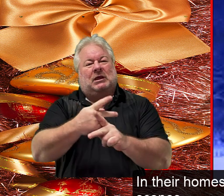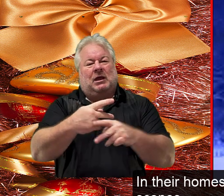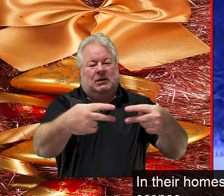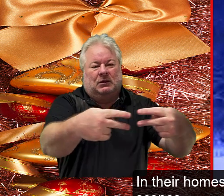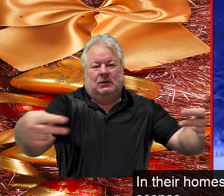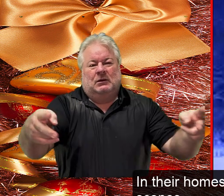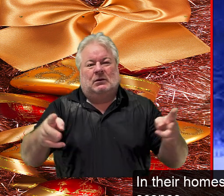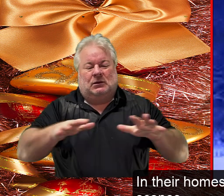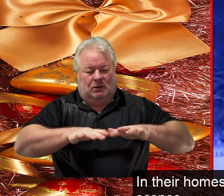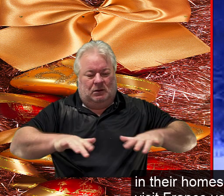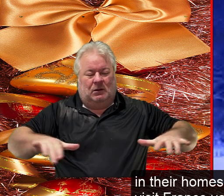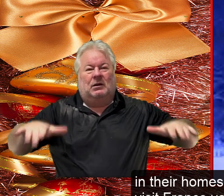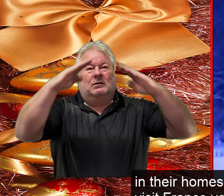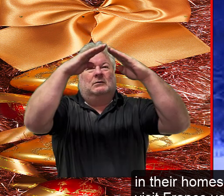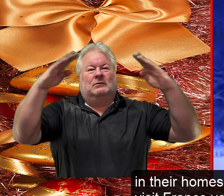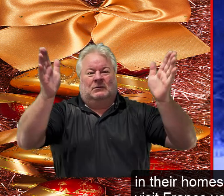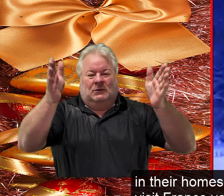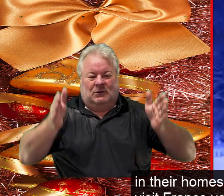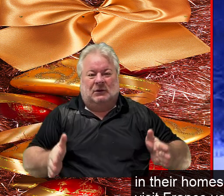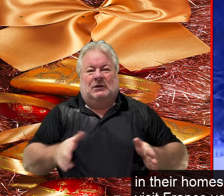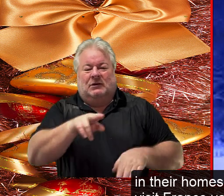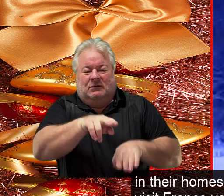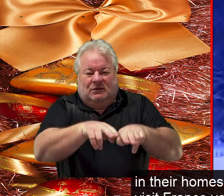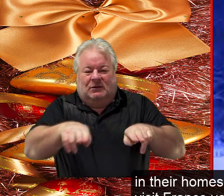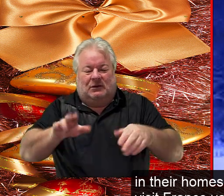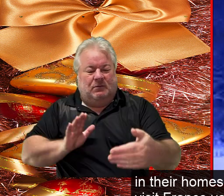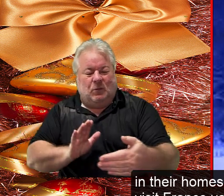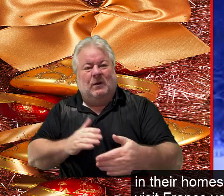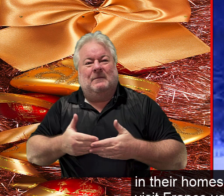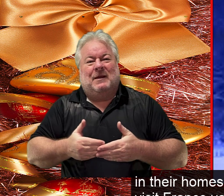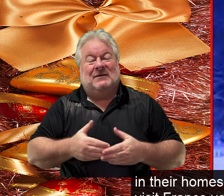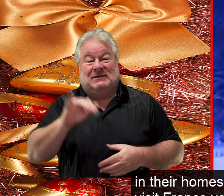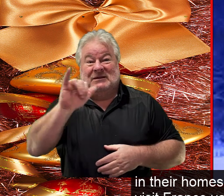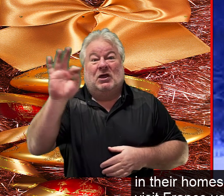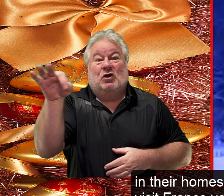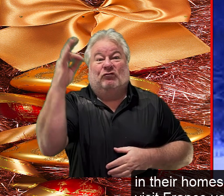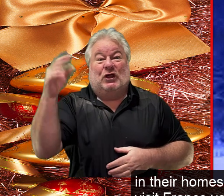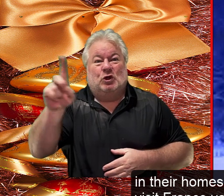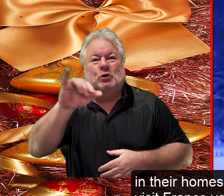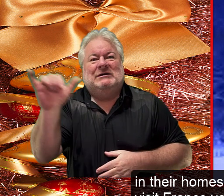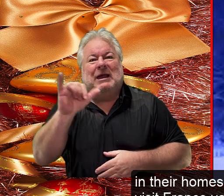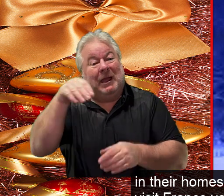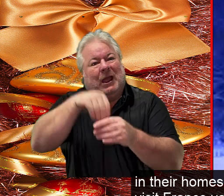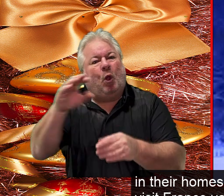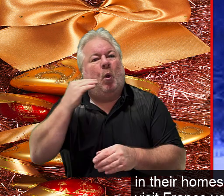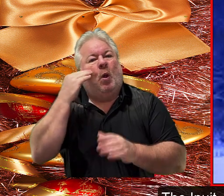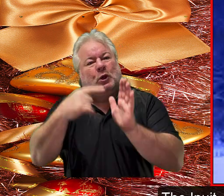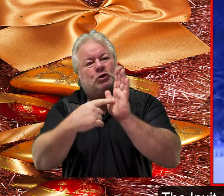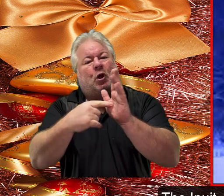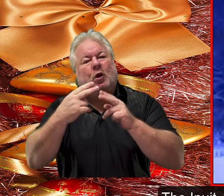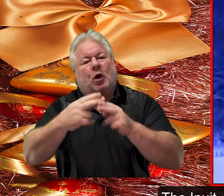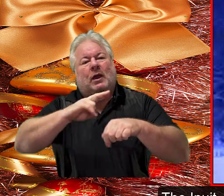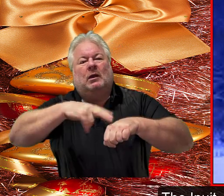those nativity scenes in their homes just as the french do and we'll visit france very soon